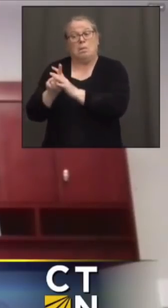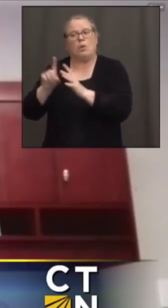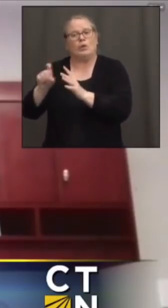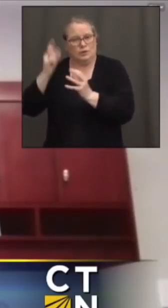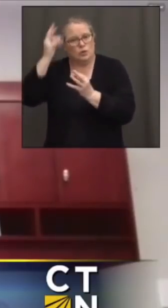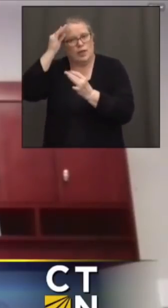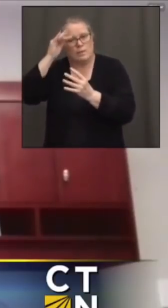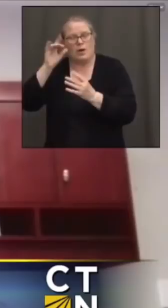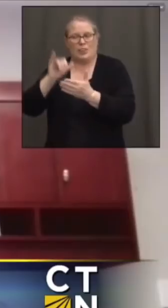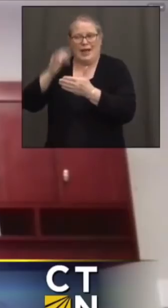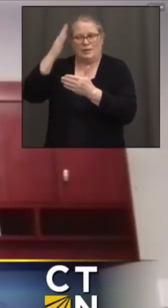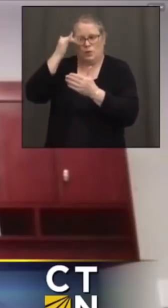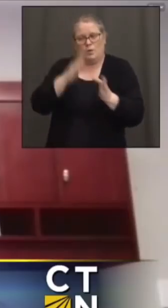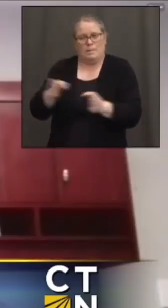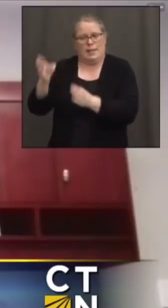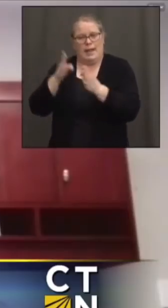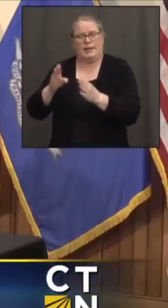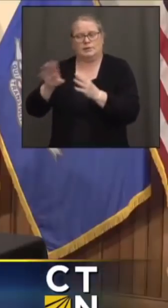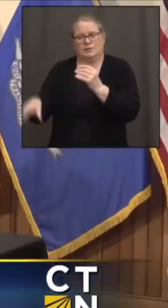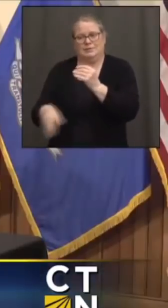additional guidance for our districts.